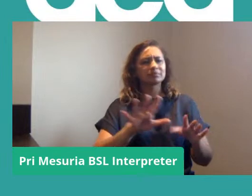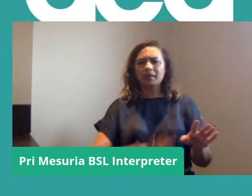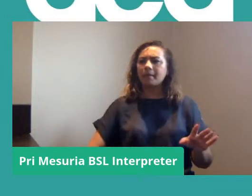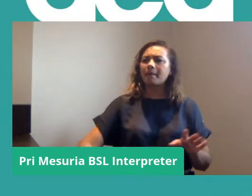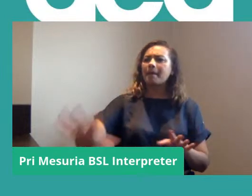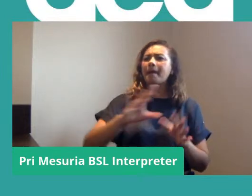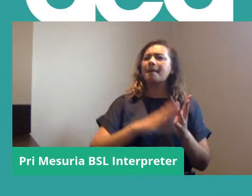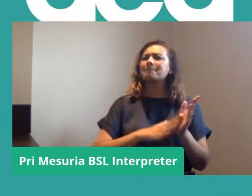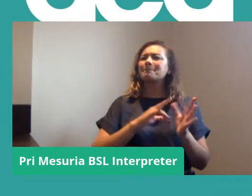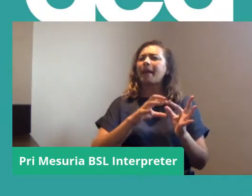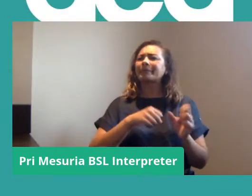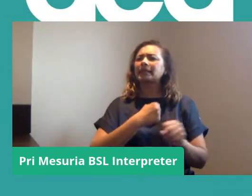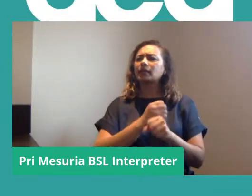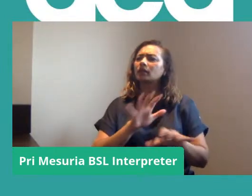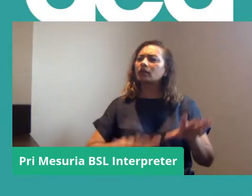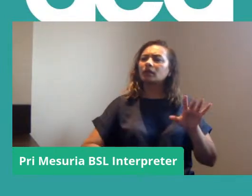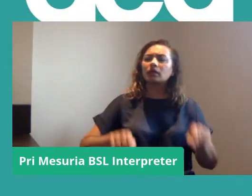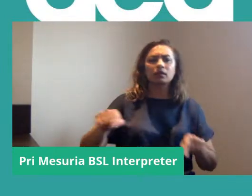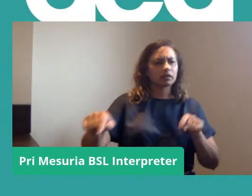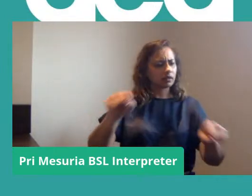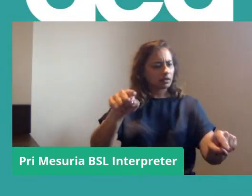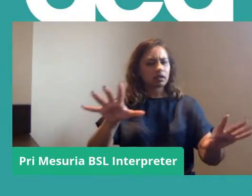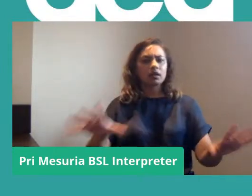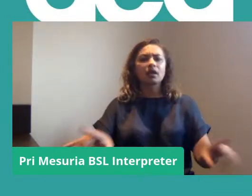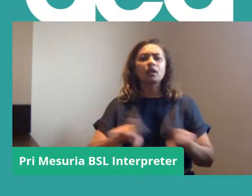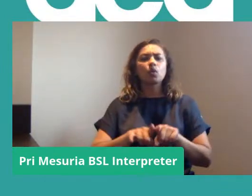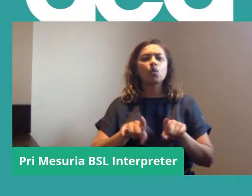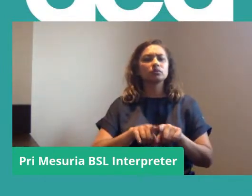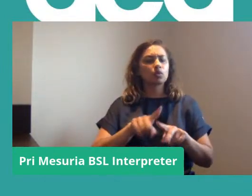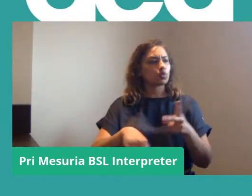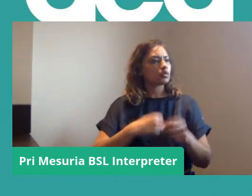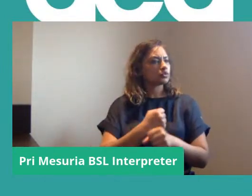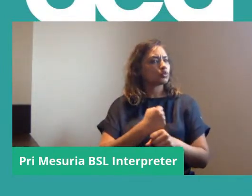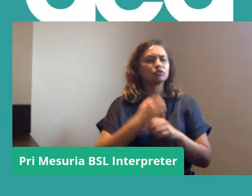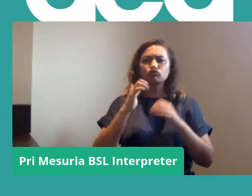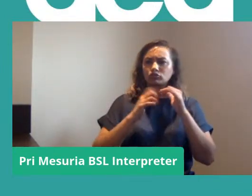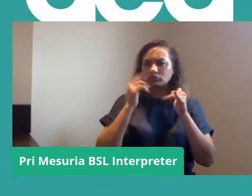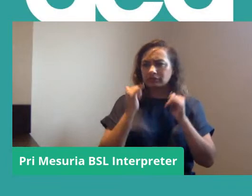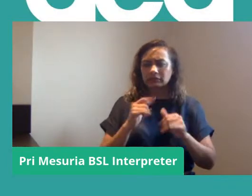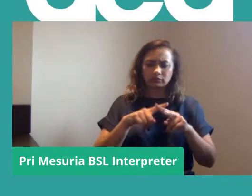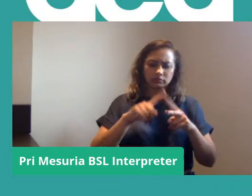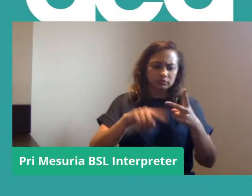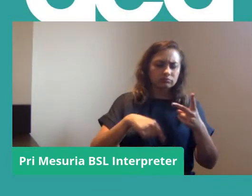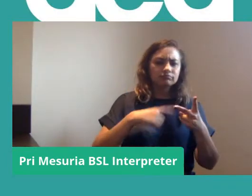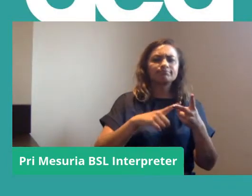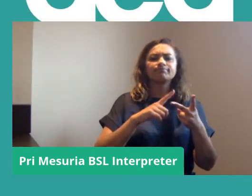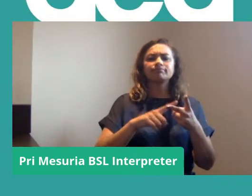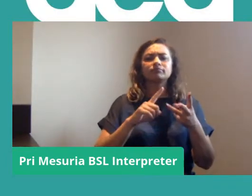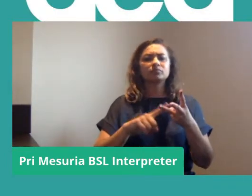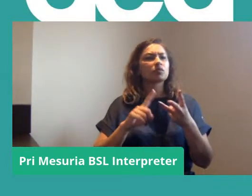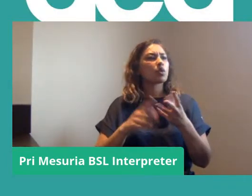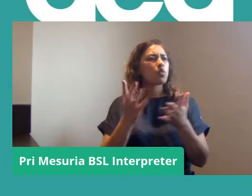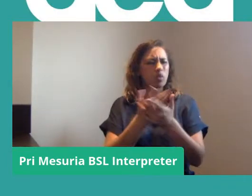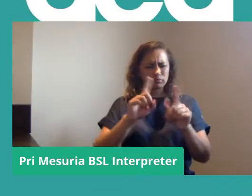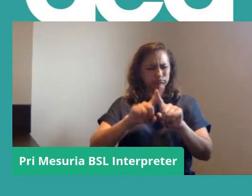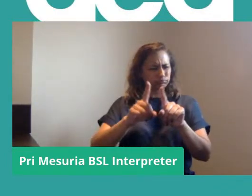branch and doing the structure tests and all of those things that you'll be taken